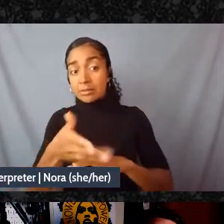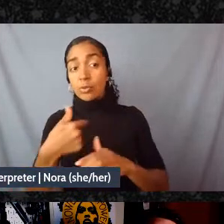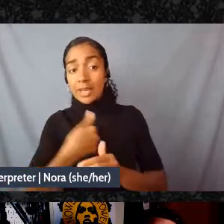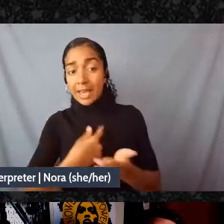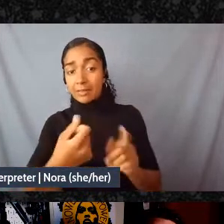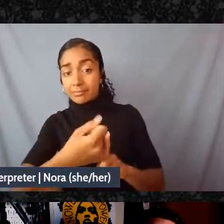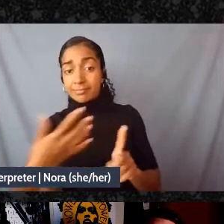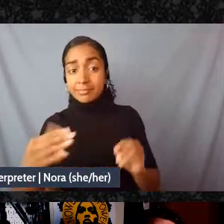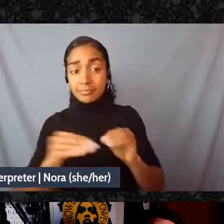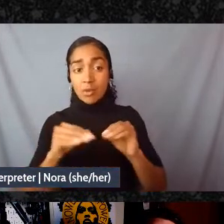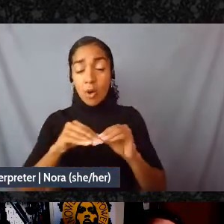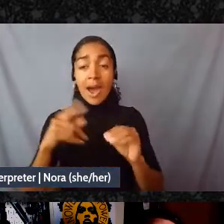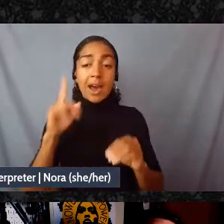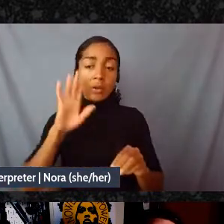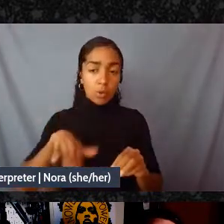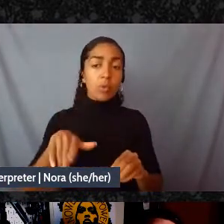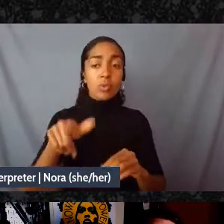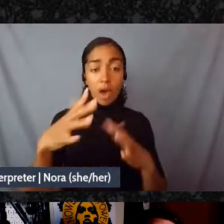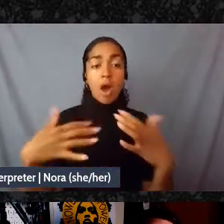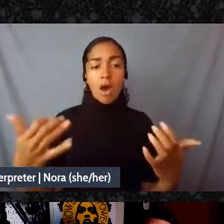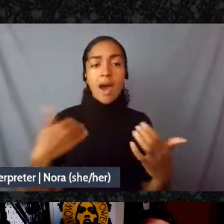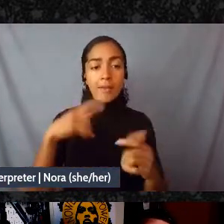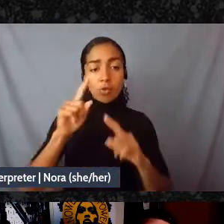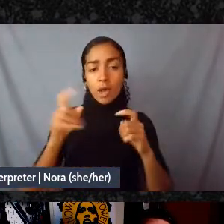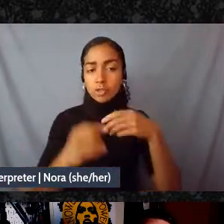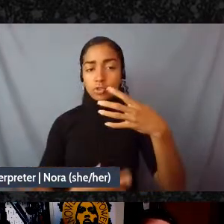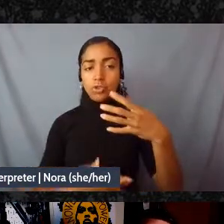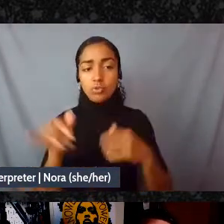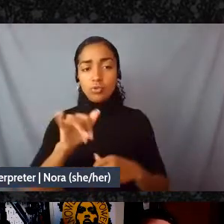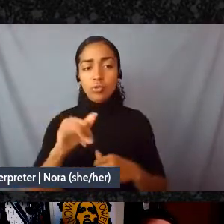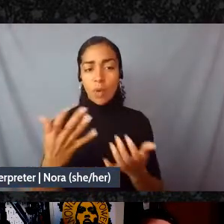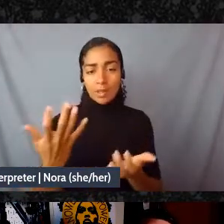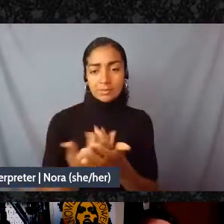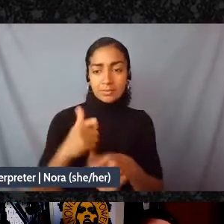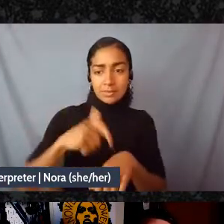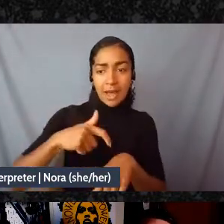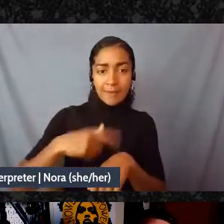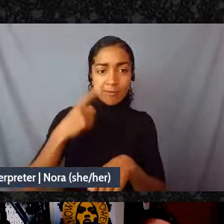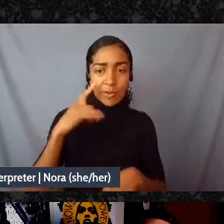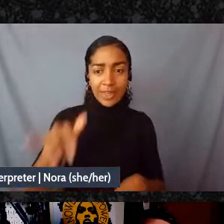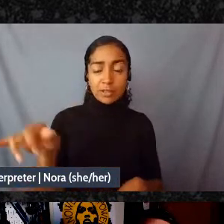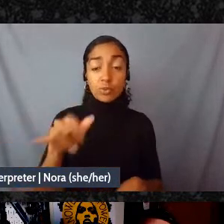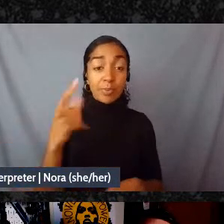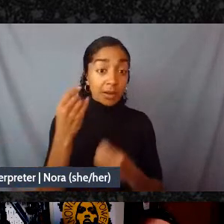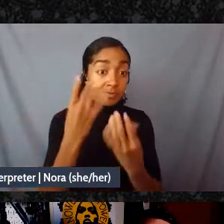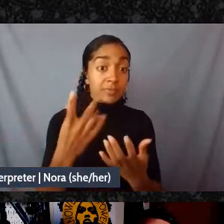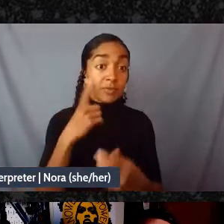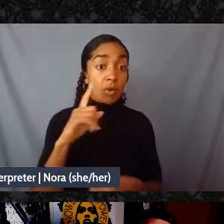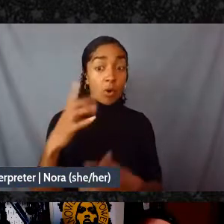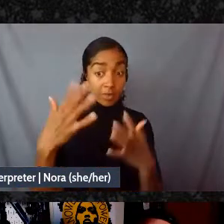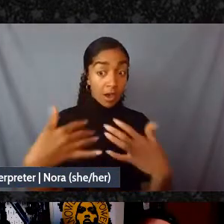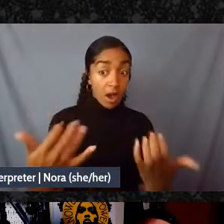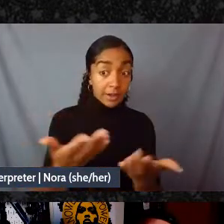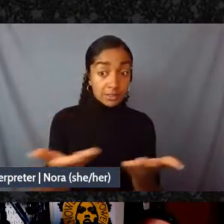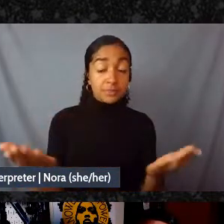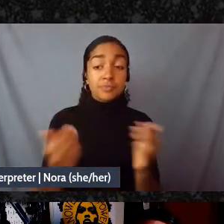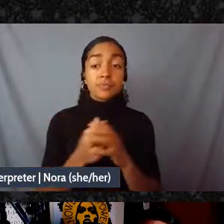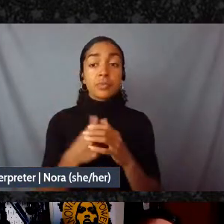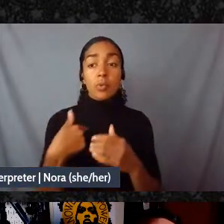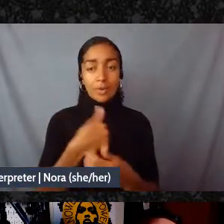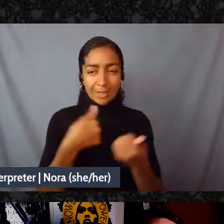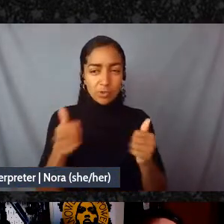also from the audience so we're going to try to make some time for that and I just want to note for the audience as well that we've been trying to put in